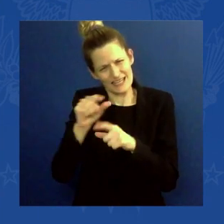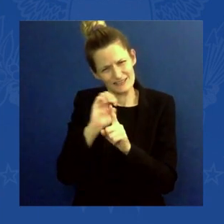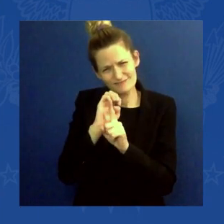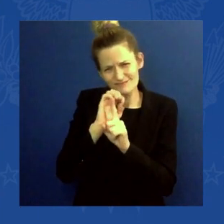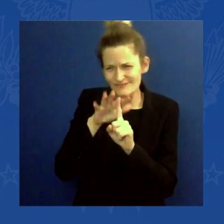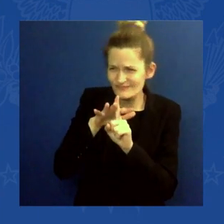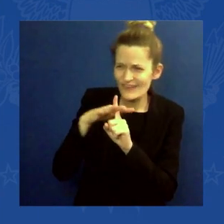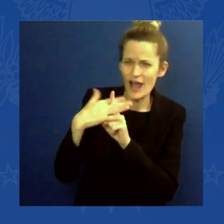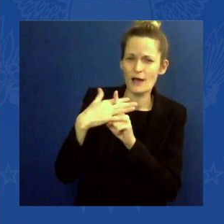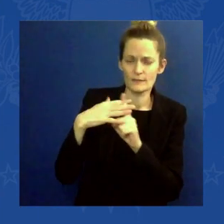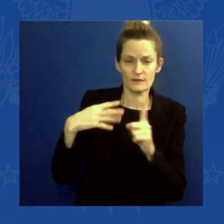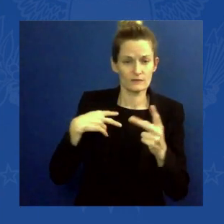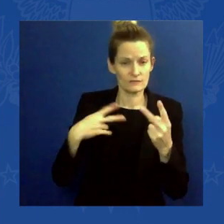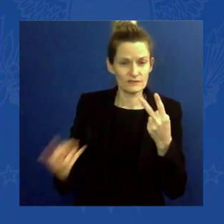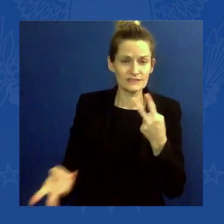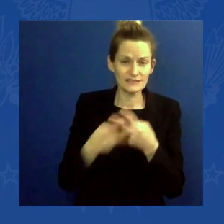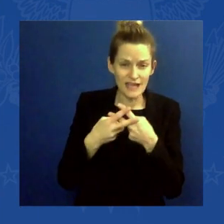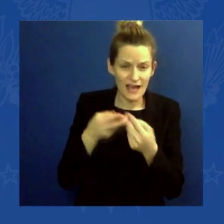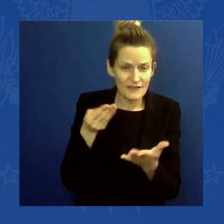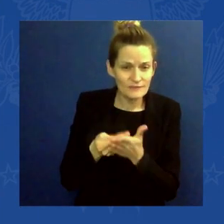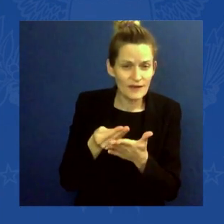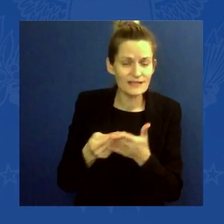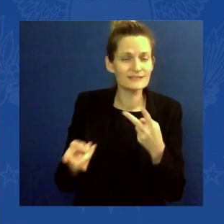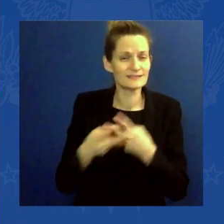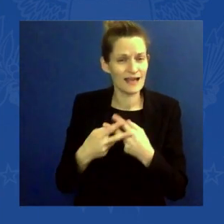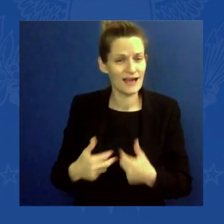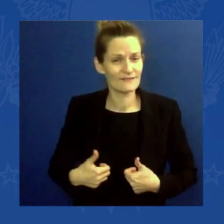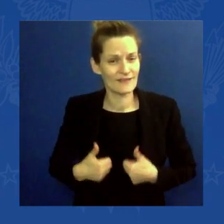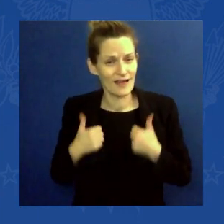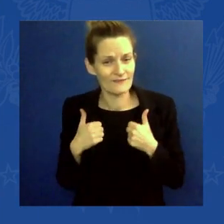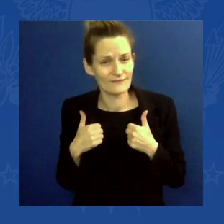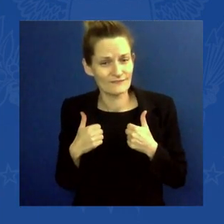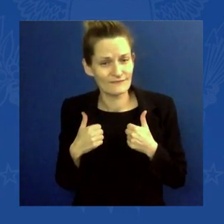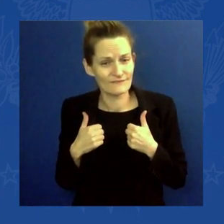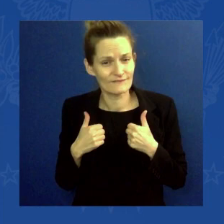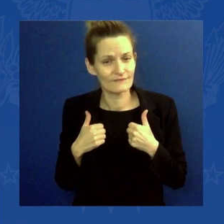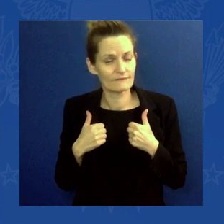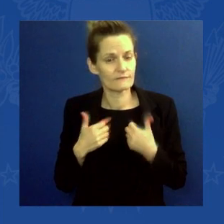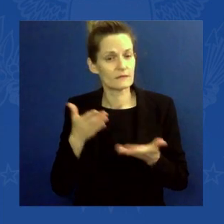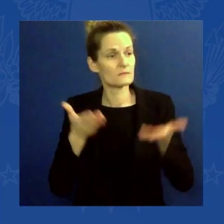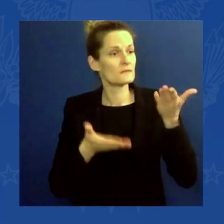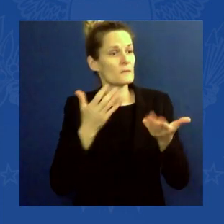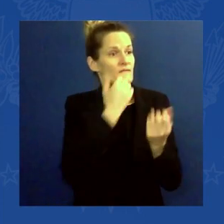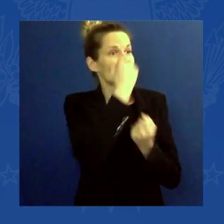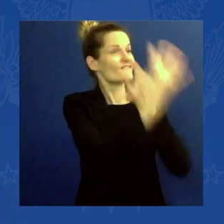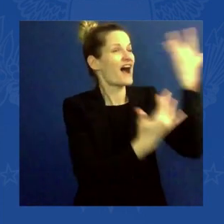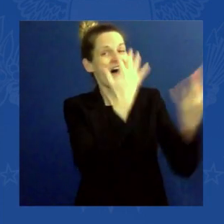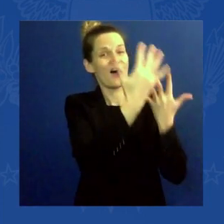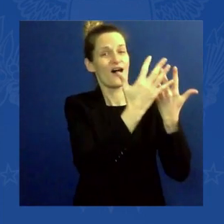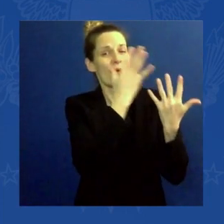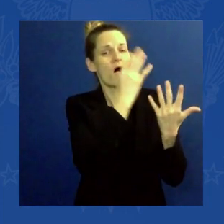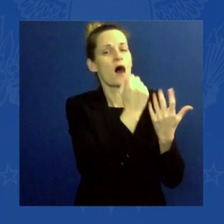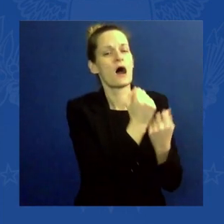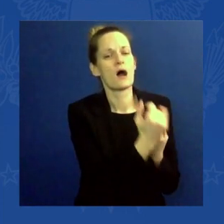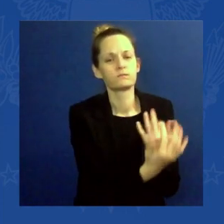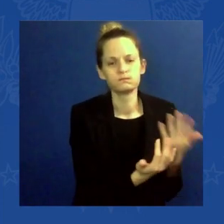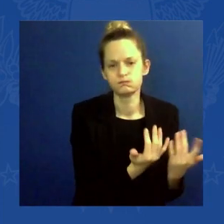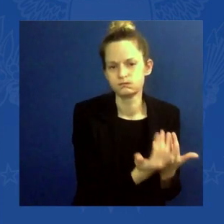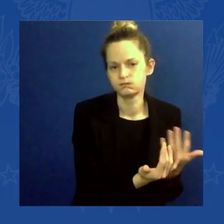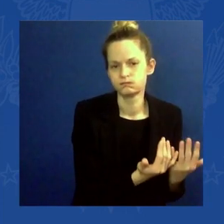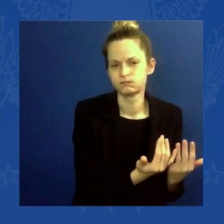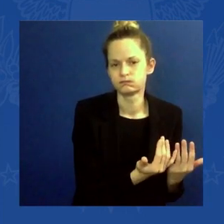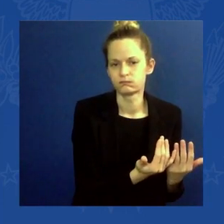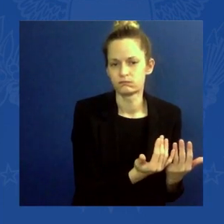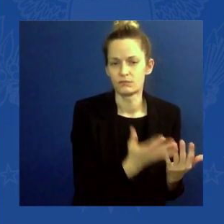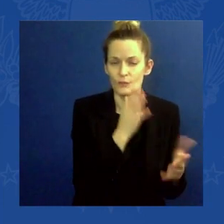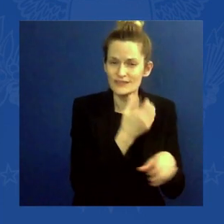doesn't spread as widely — as widely. And those investments also save lives. When I